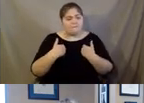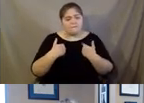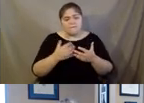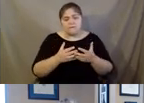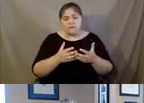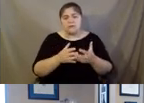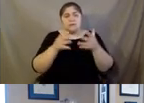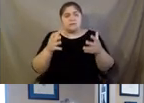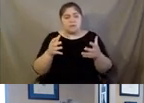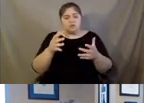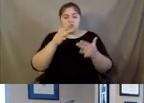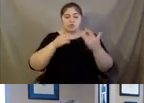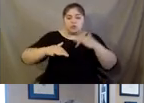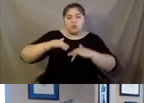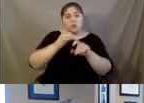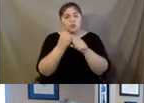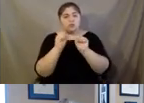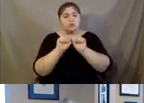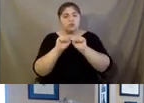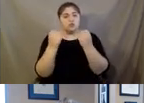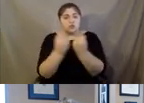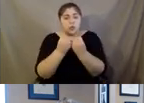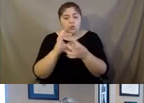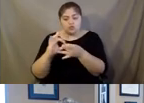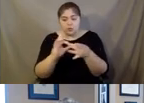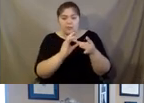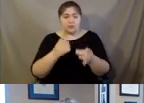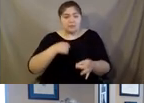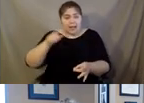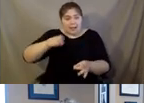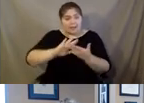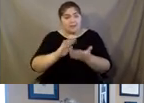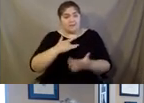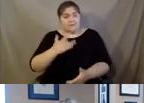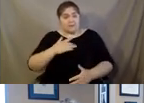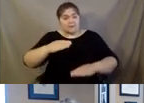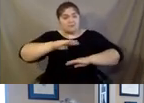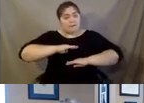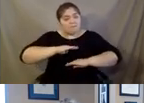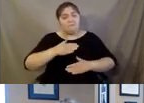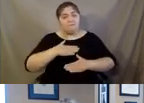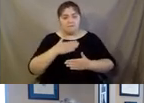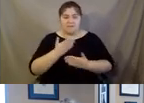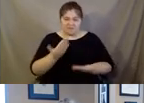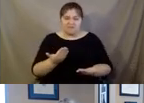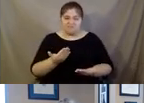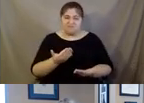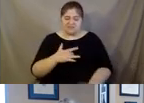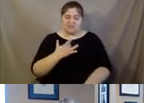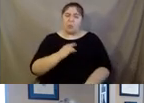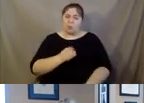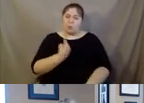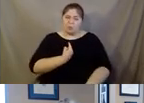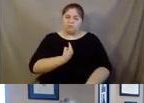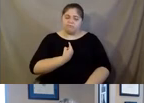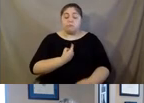social relationships that I need to be satisfied and happy. So there's those subjective feelings of loneliness.